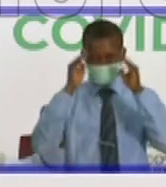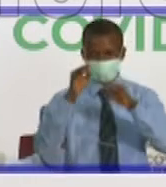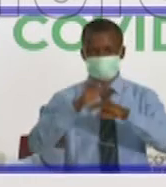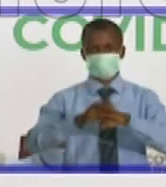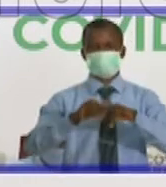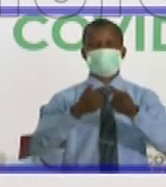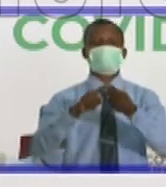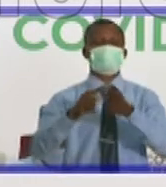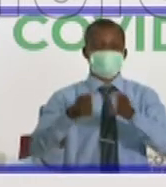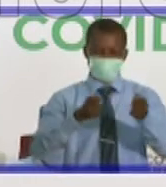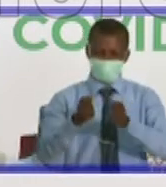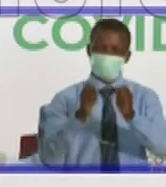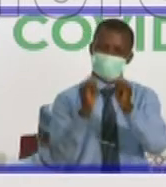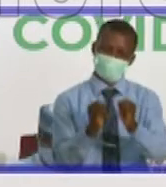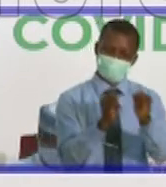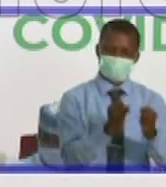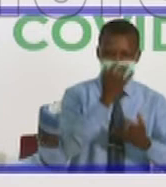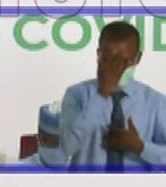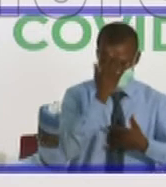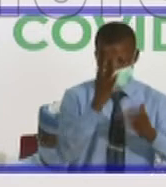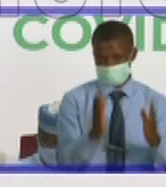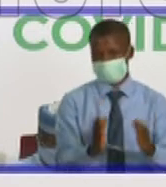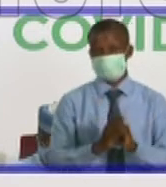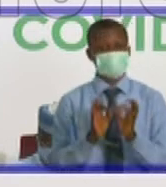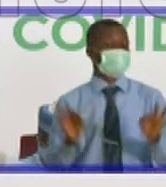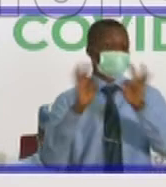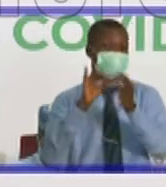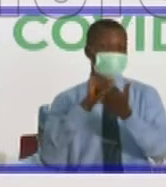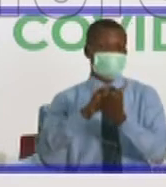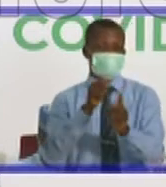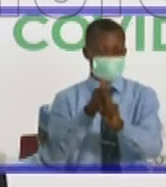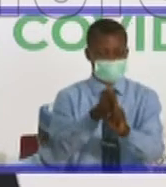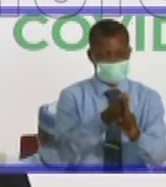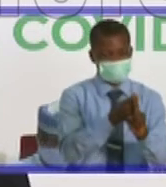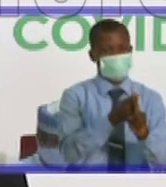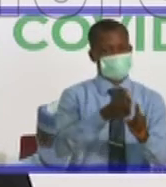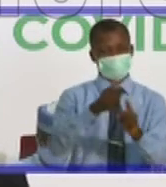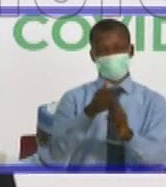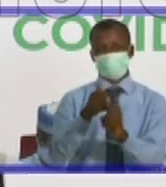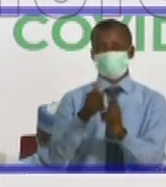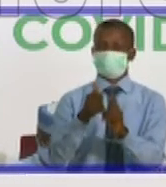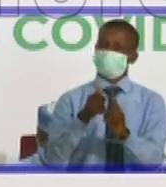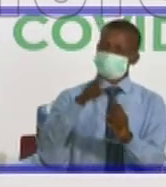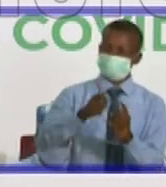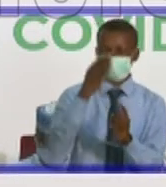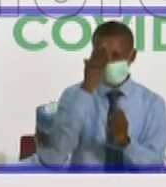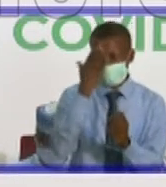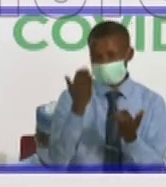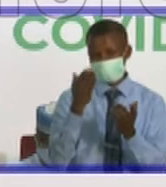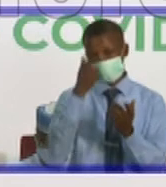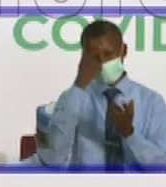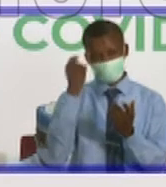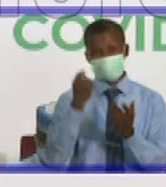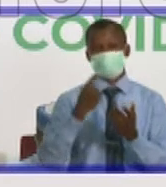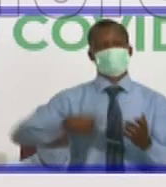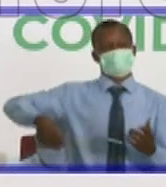patients, it's important that patients themselves know and people know because this is a disease that really we are